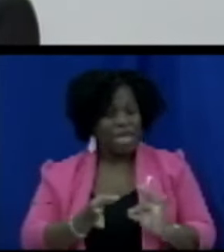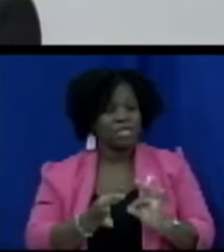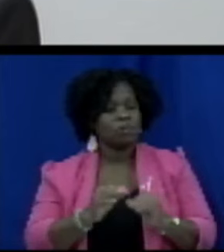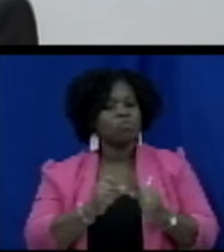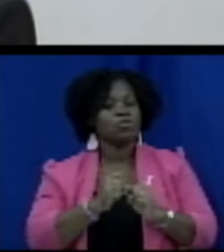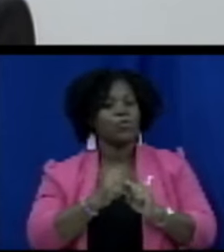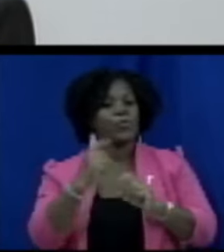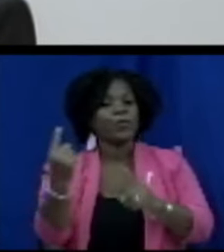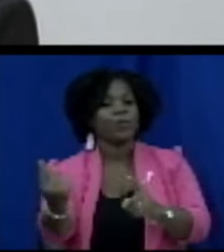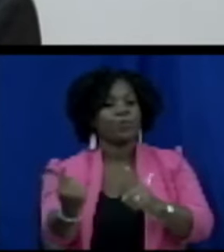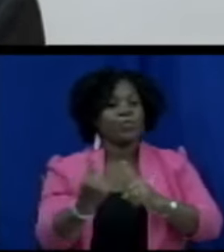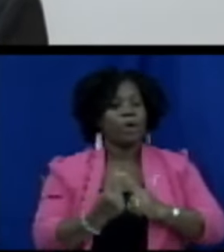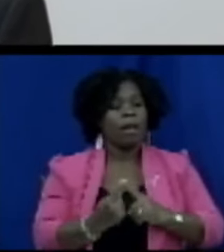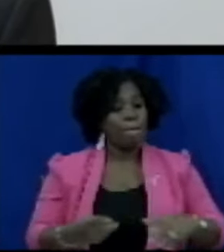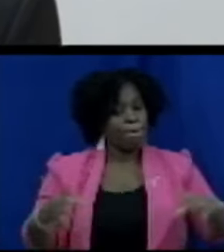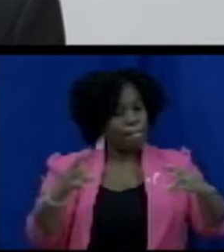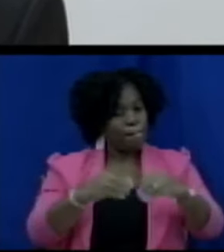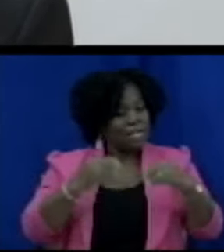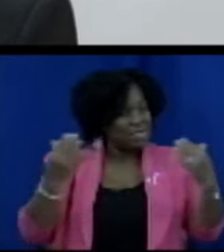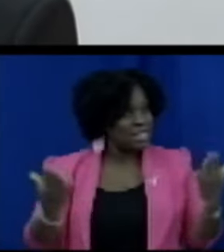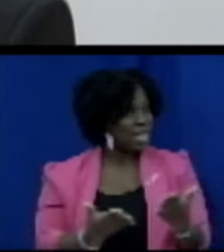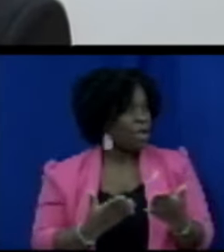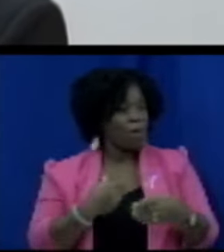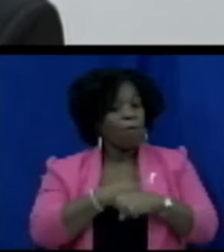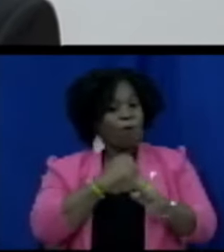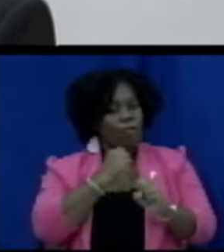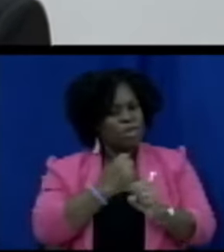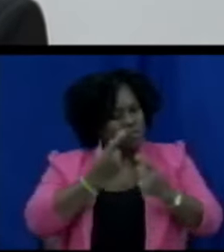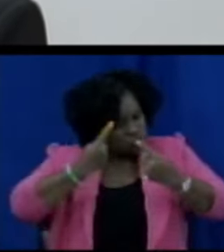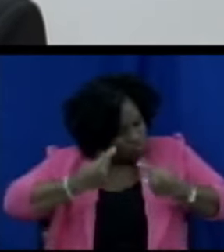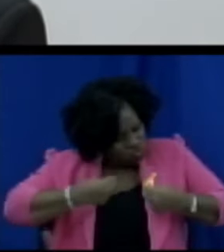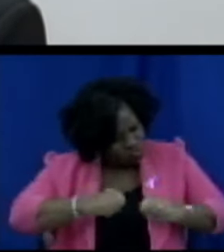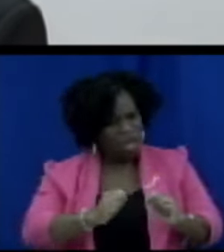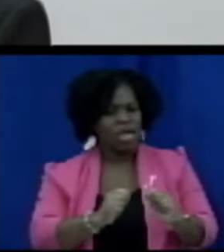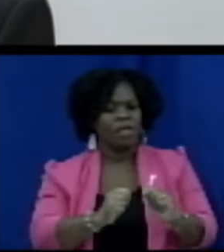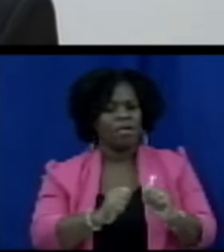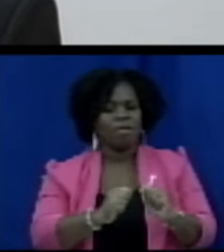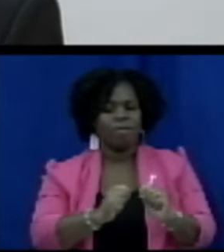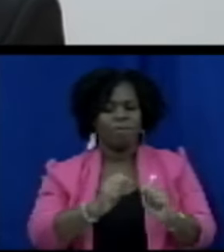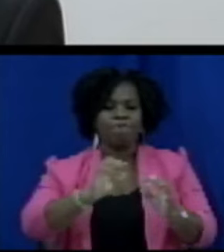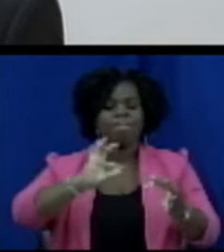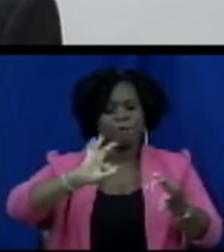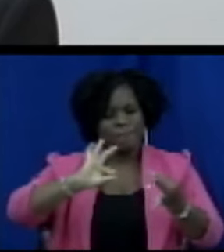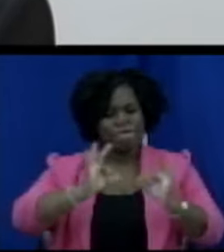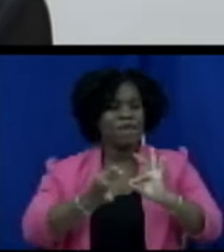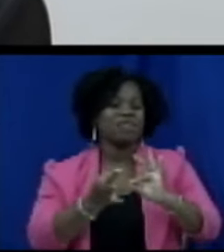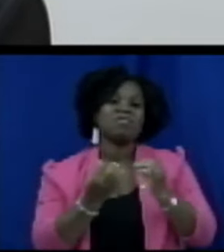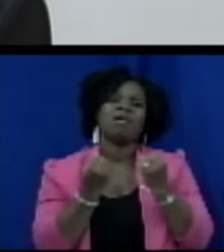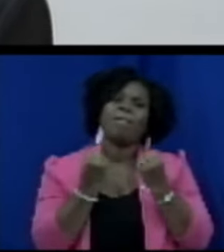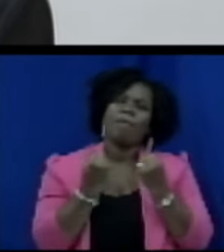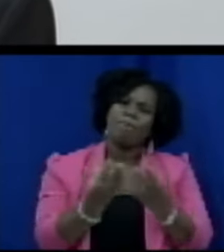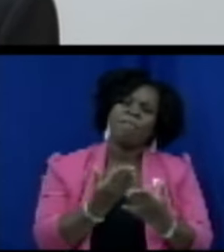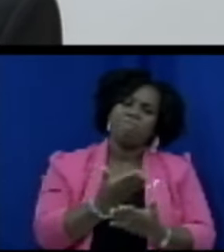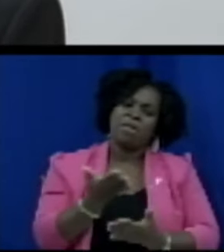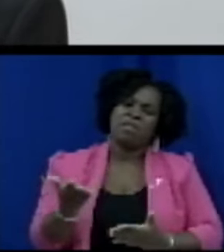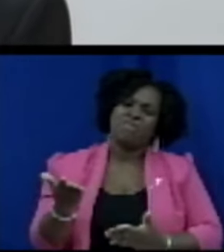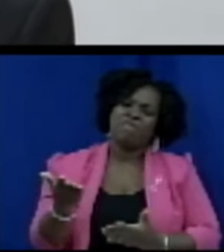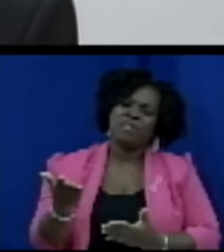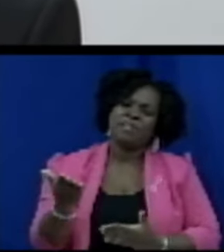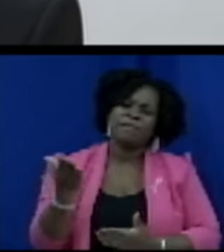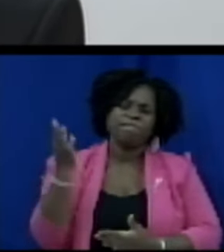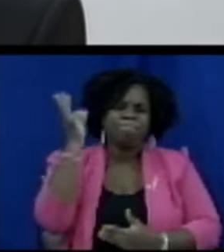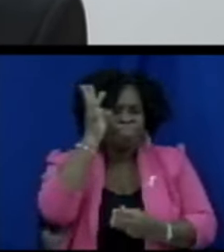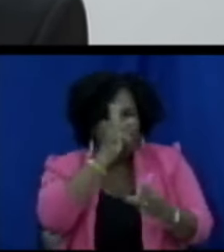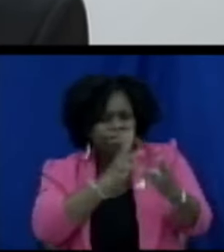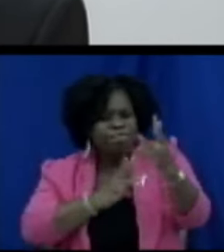and we have made a serious attempt to address a lot of these concerns which would have